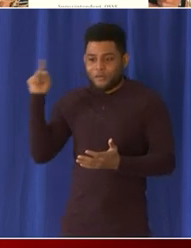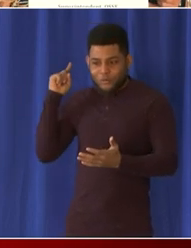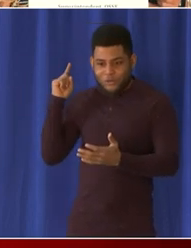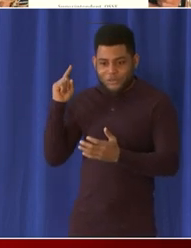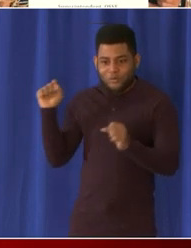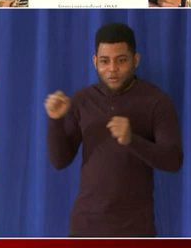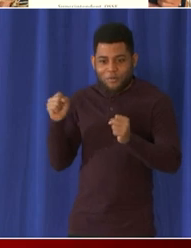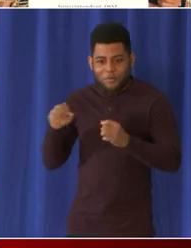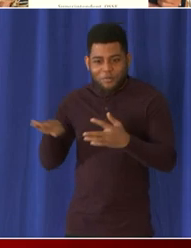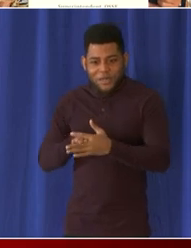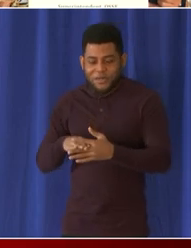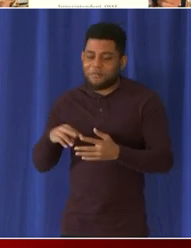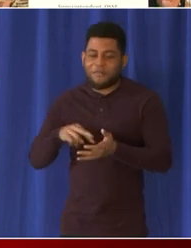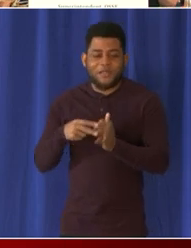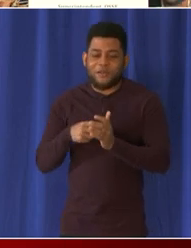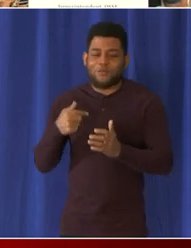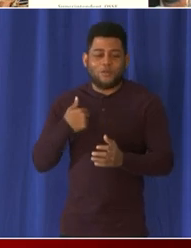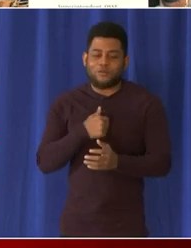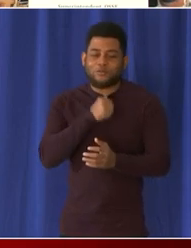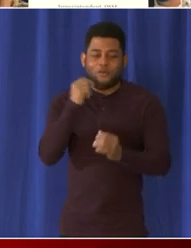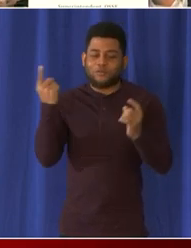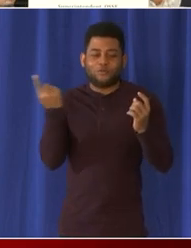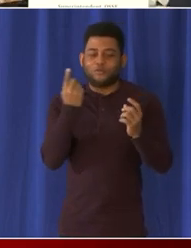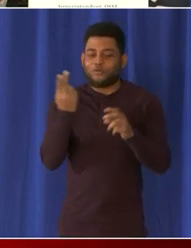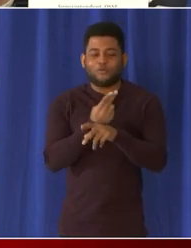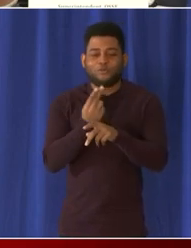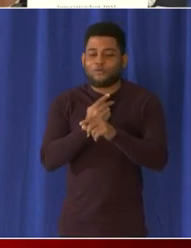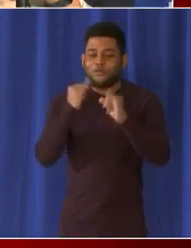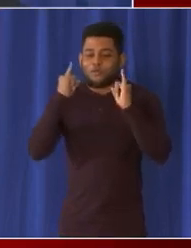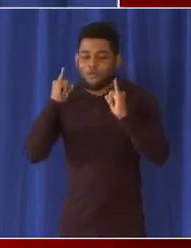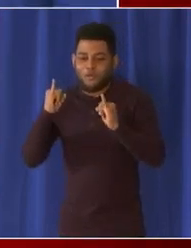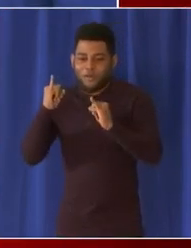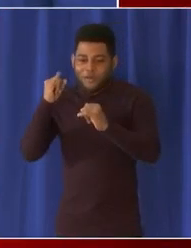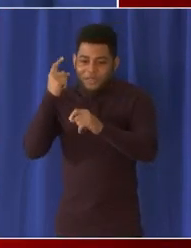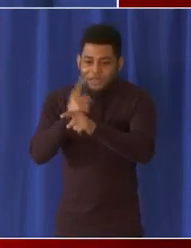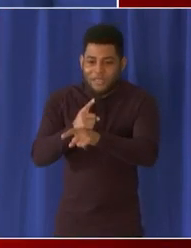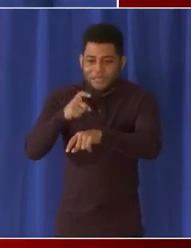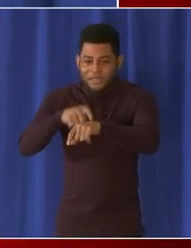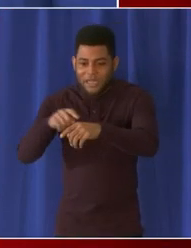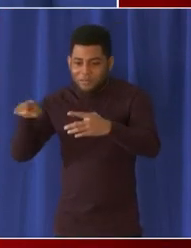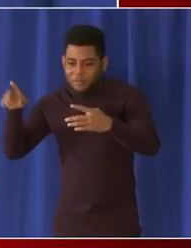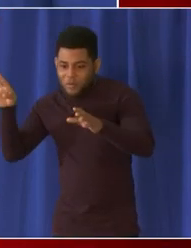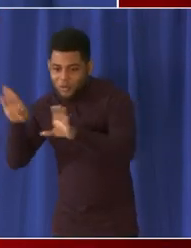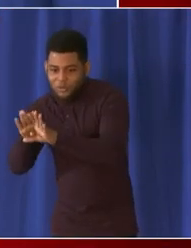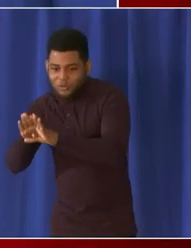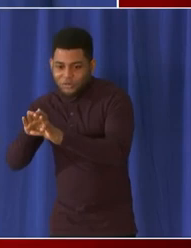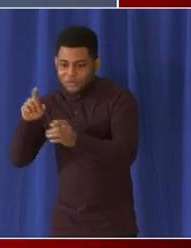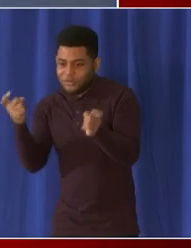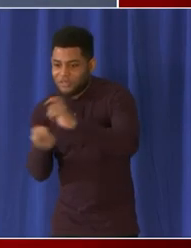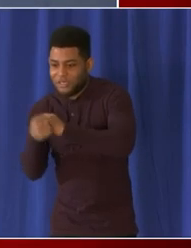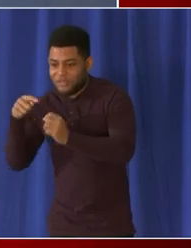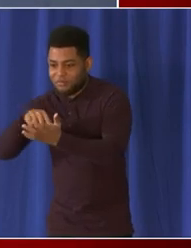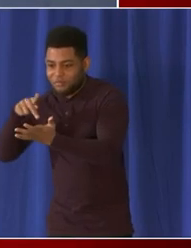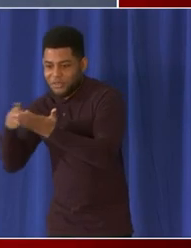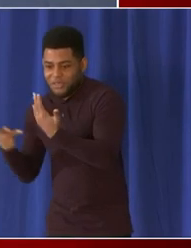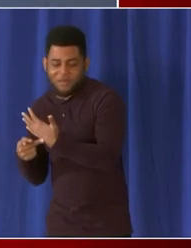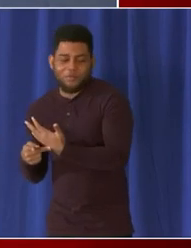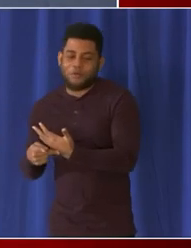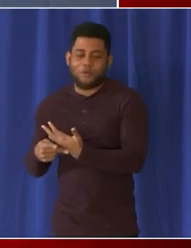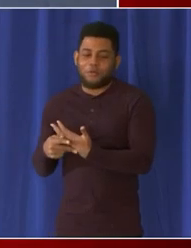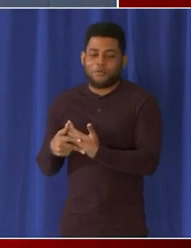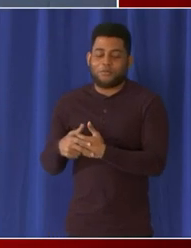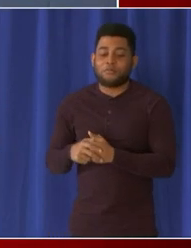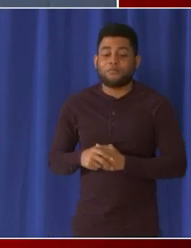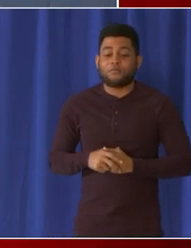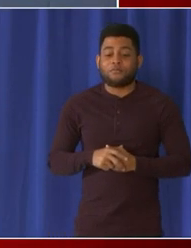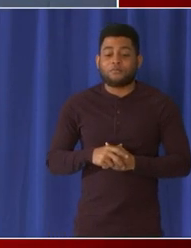forward and then mayor bowser could i ask about dr nesbit we have not seen her i think it may be going on the fourth week at